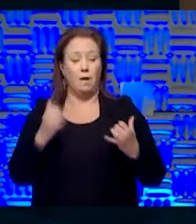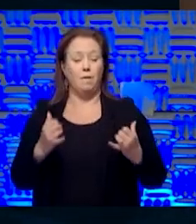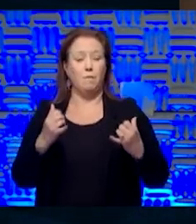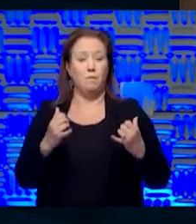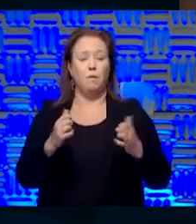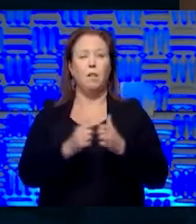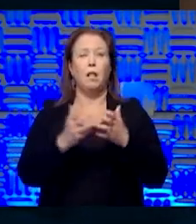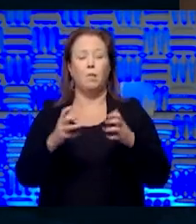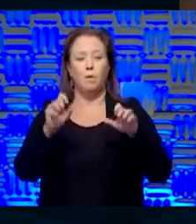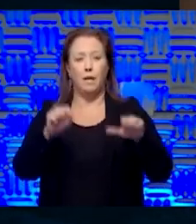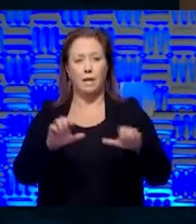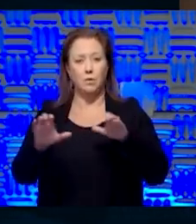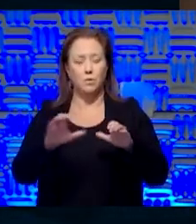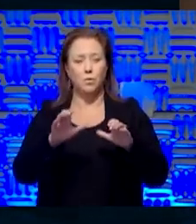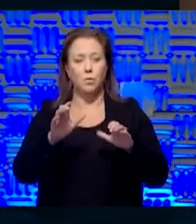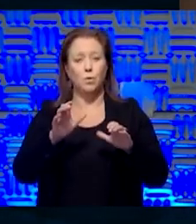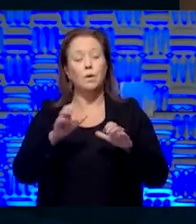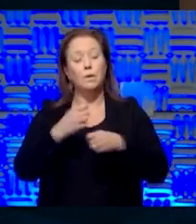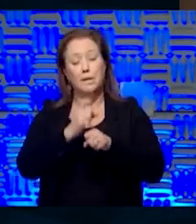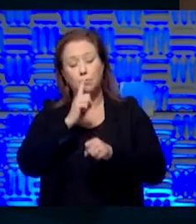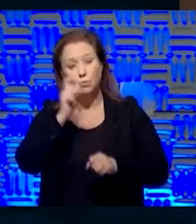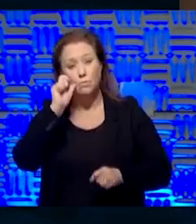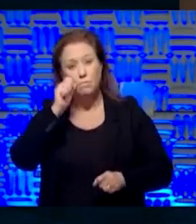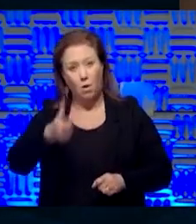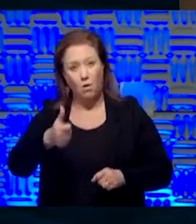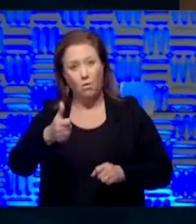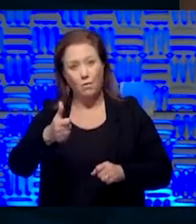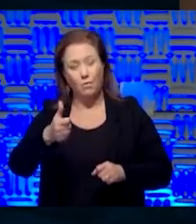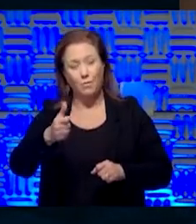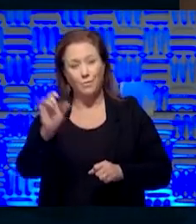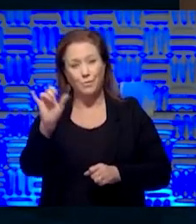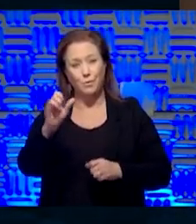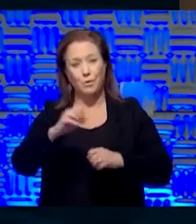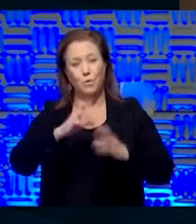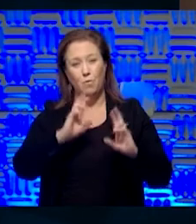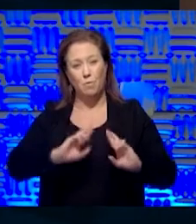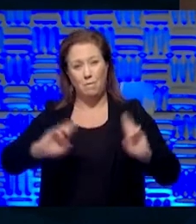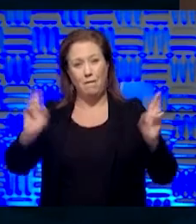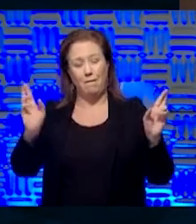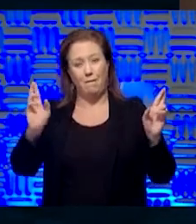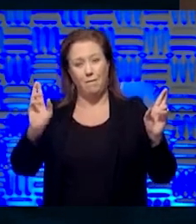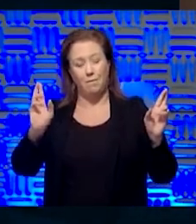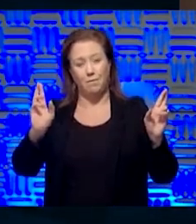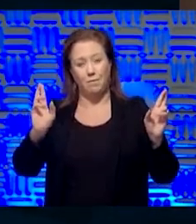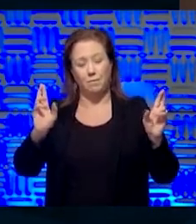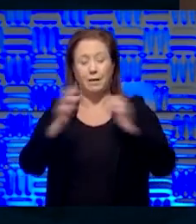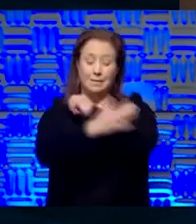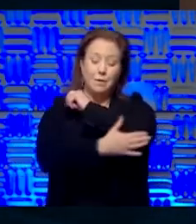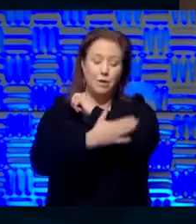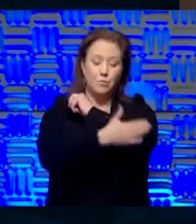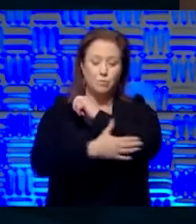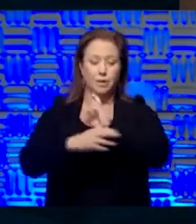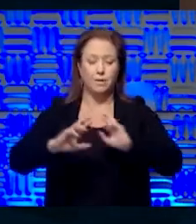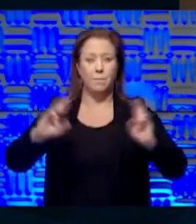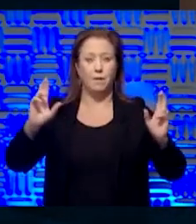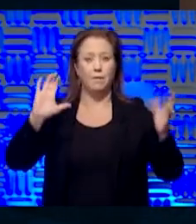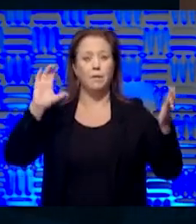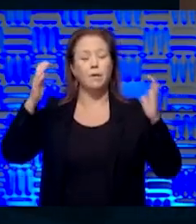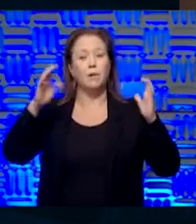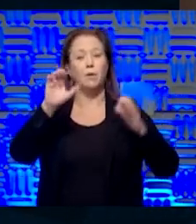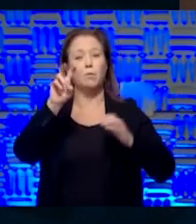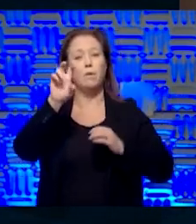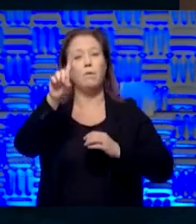we have a lot we should do to make certain that tomorrow's moment we are better prepared as a country than we were when